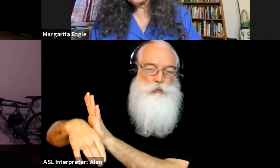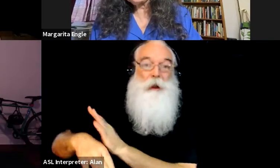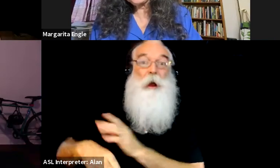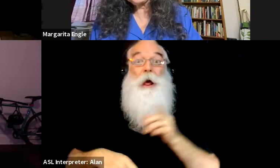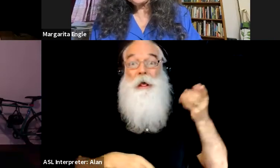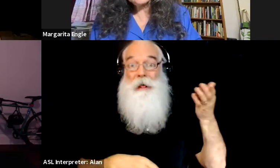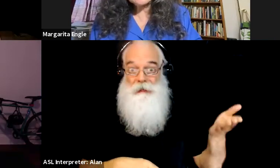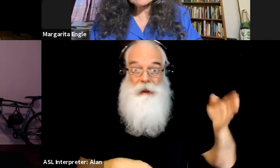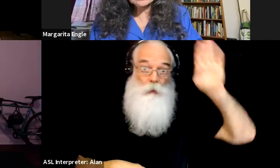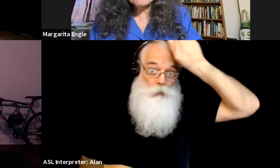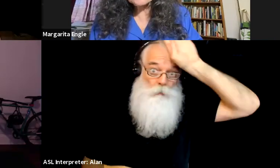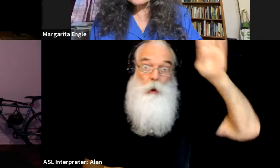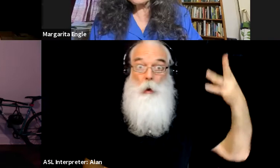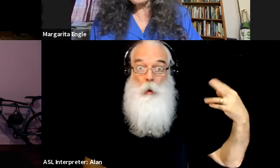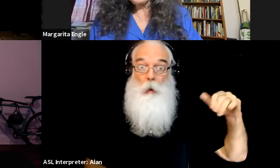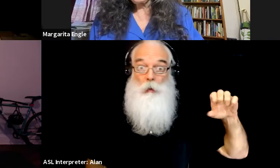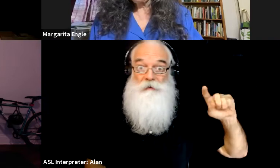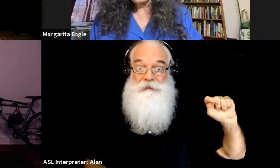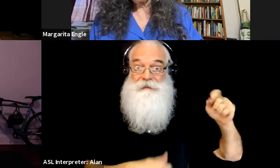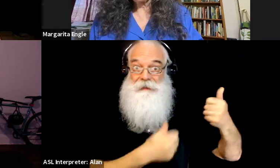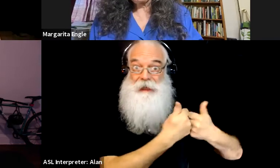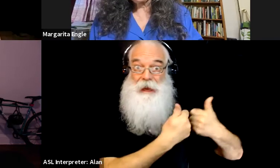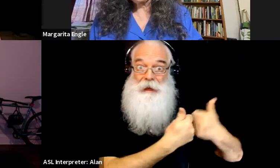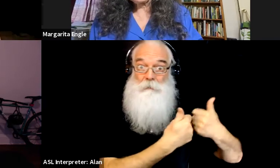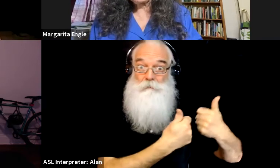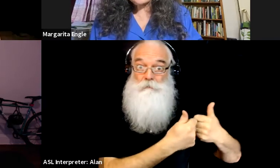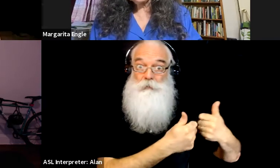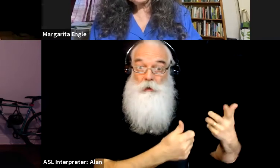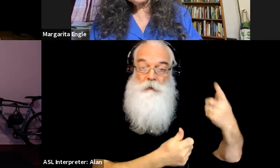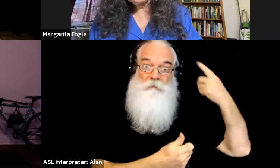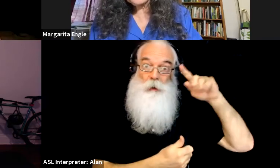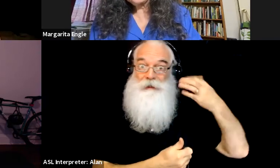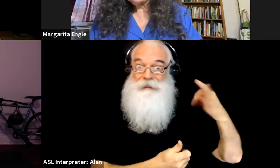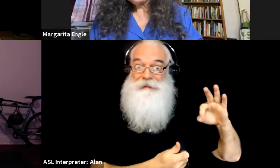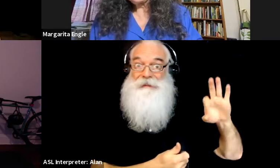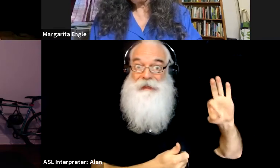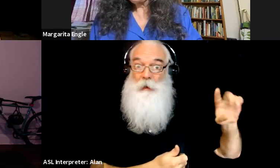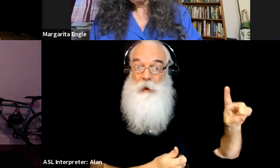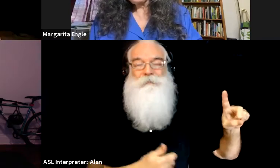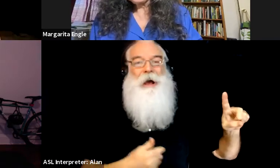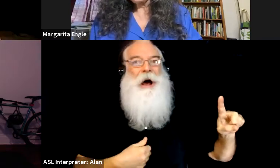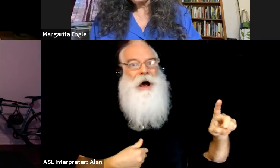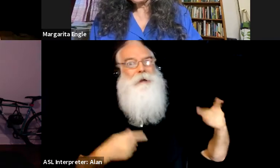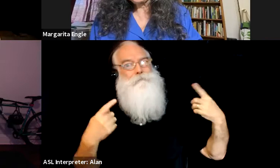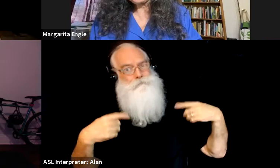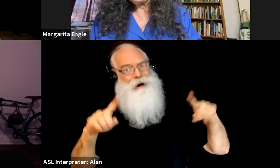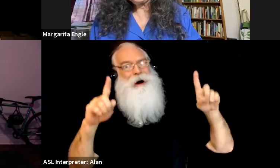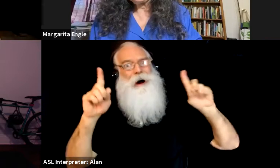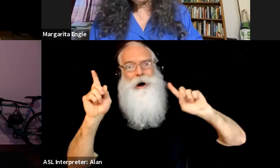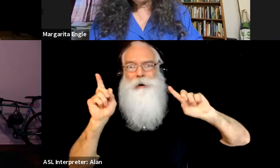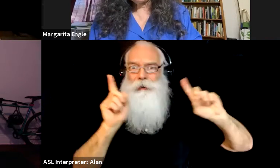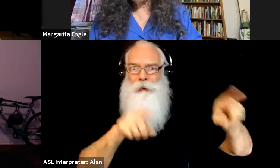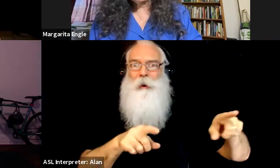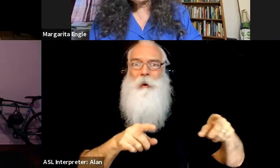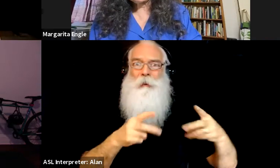1991. And that was the first summer that I was able to go back to Cuba and meet my relatives again